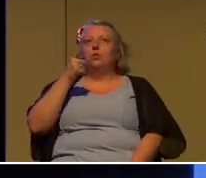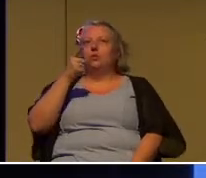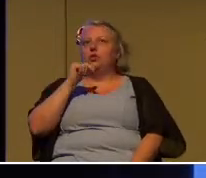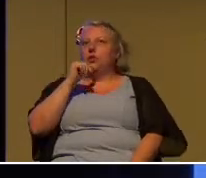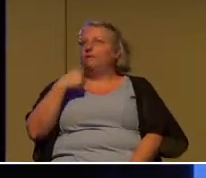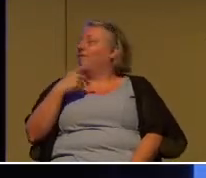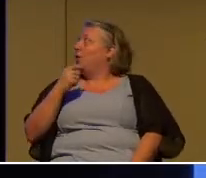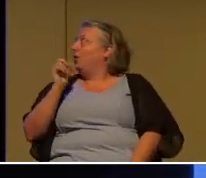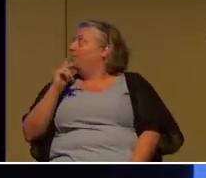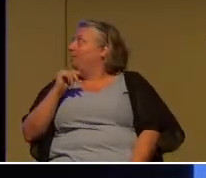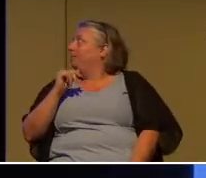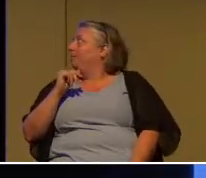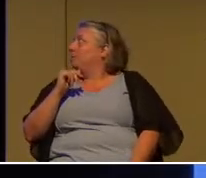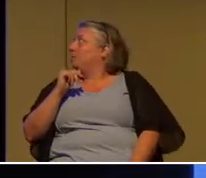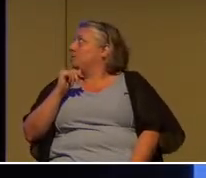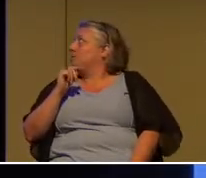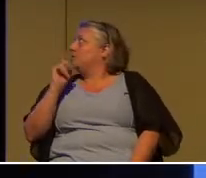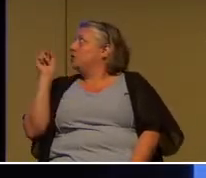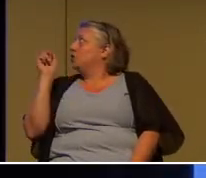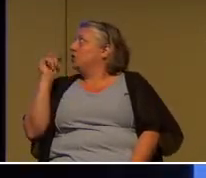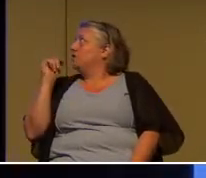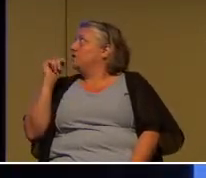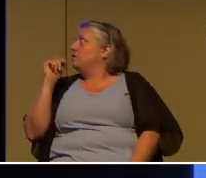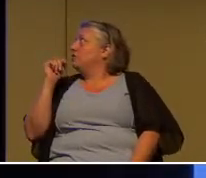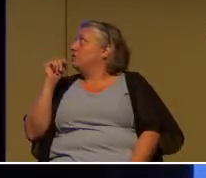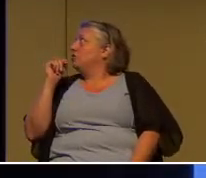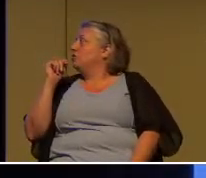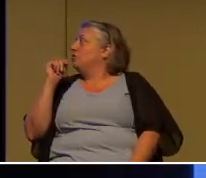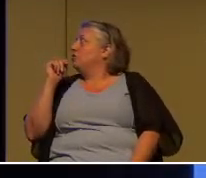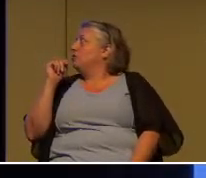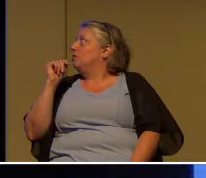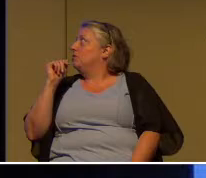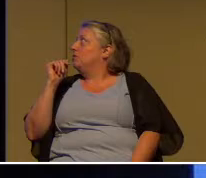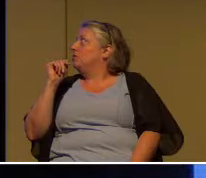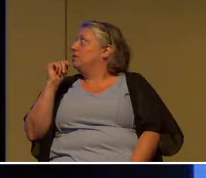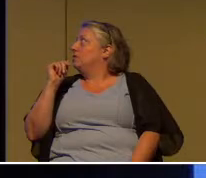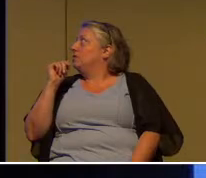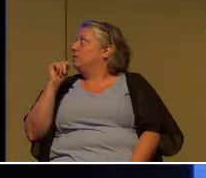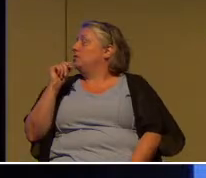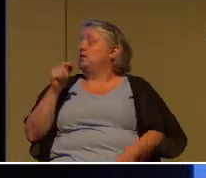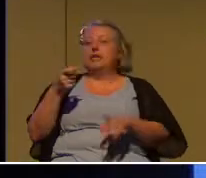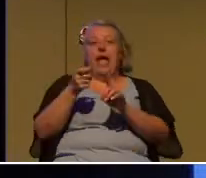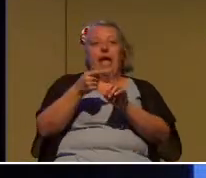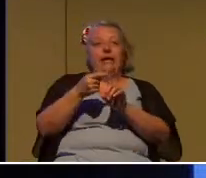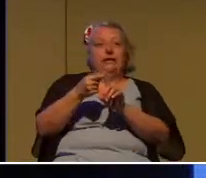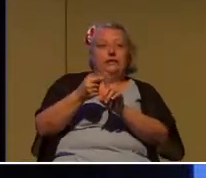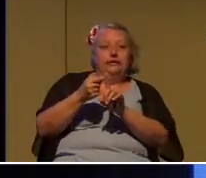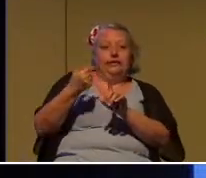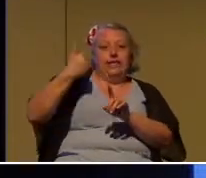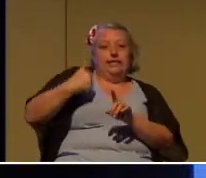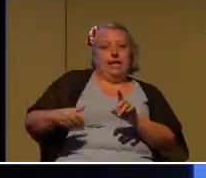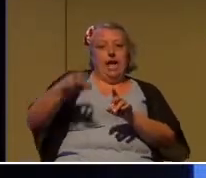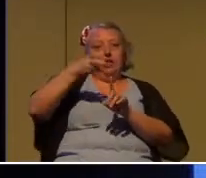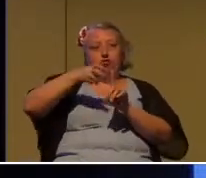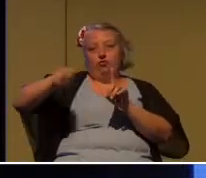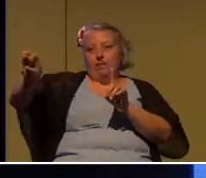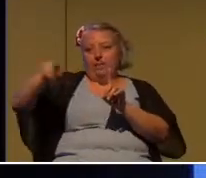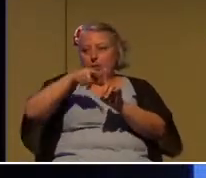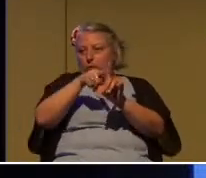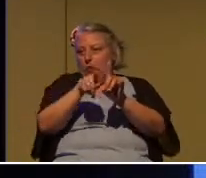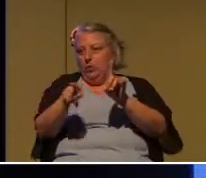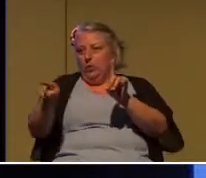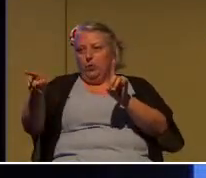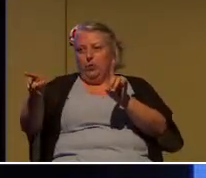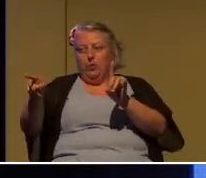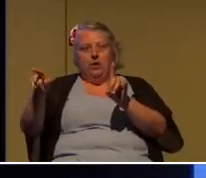and then the places that he visited in his earlier missionary journeys, then took a side trip to Ephesus. He had not previously